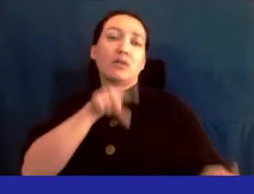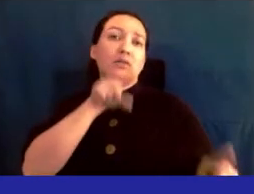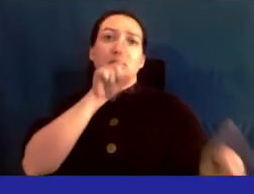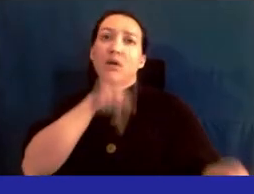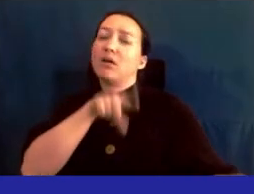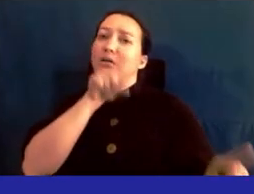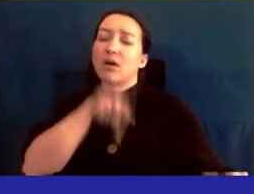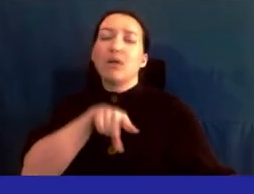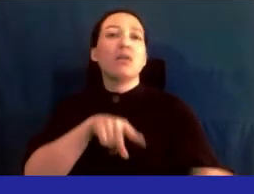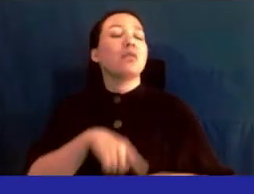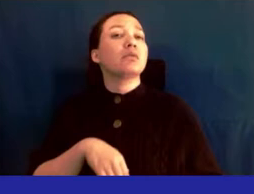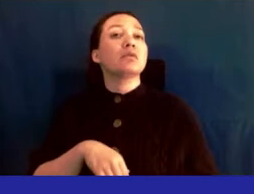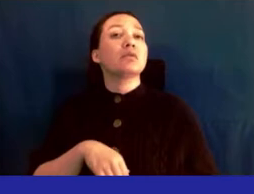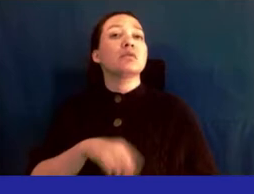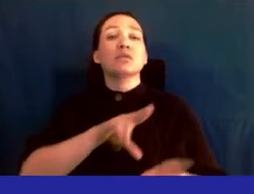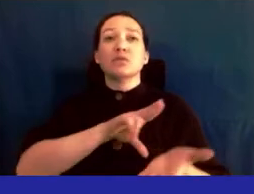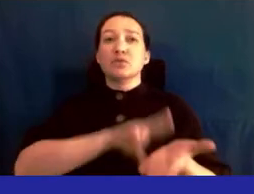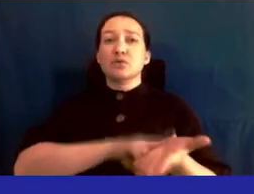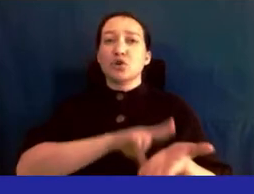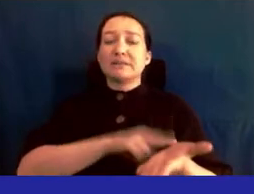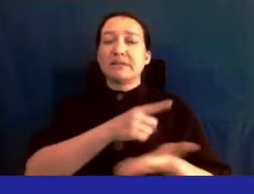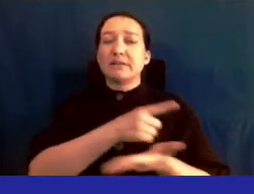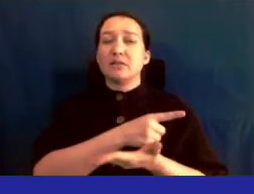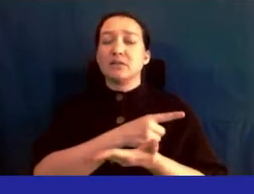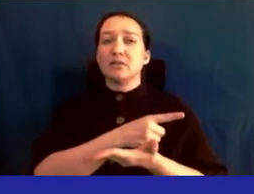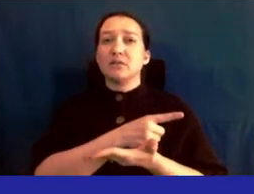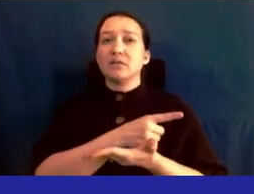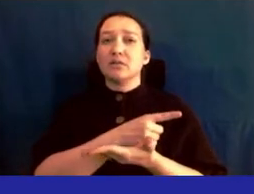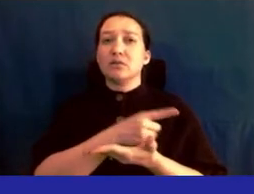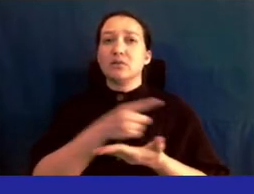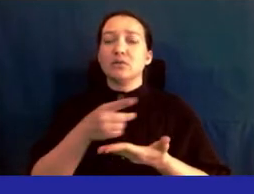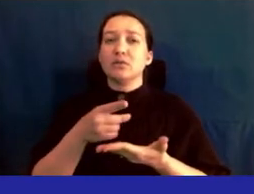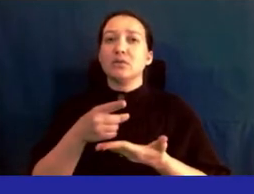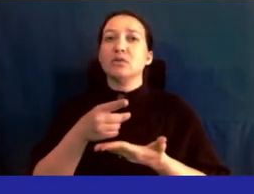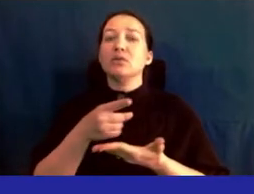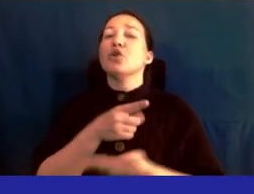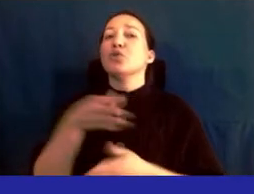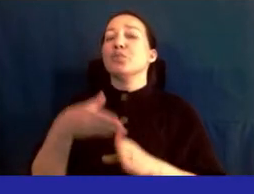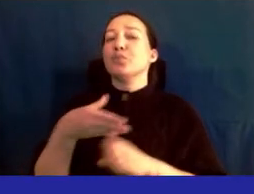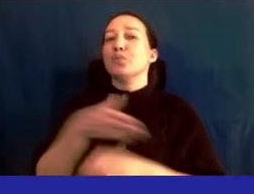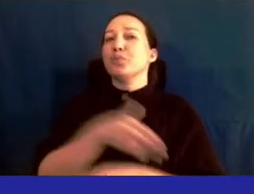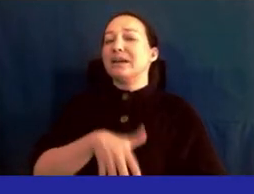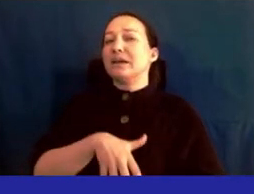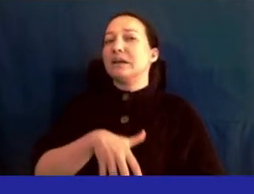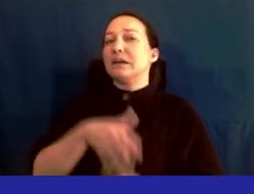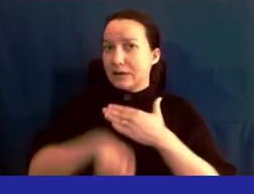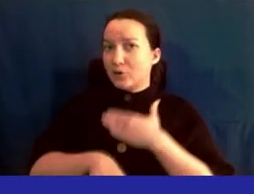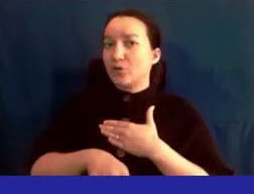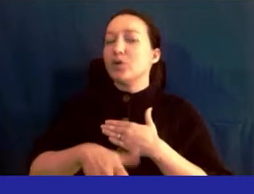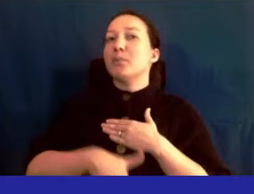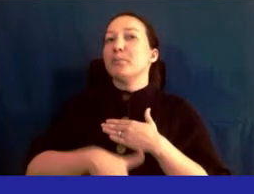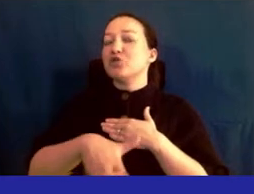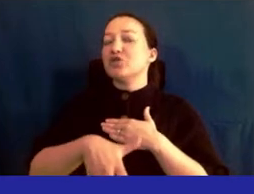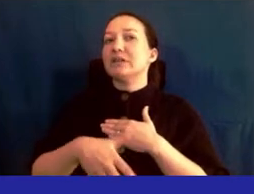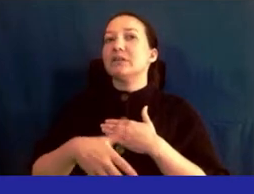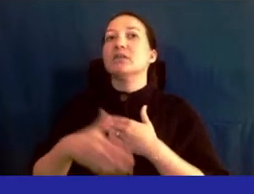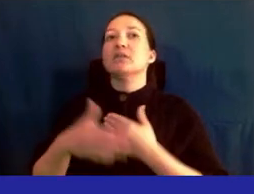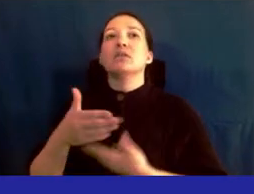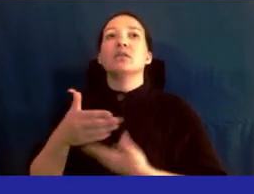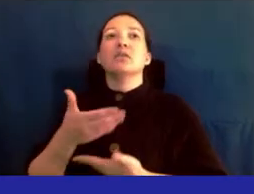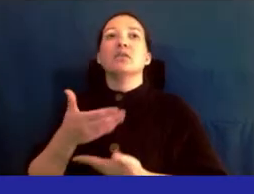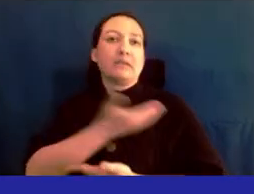their nursing WIC prenatal, clinical and maternity unit staff has helped inform patients about